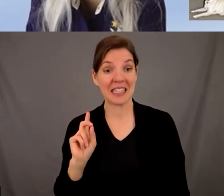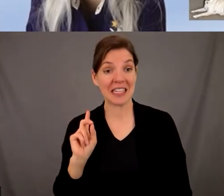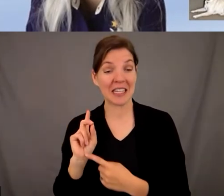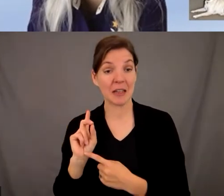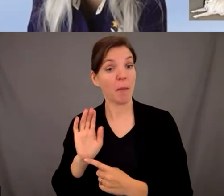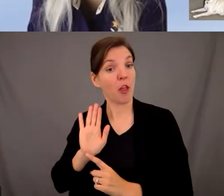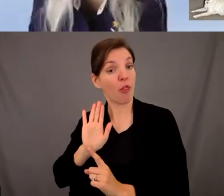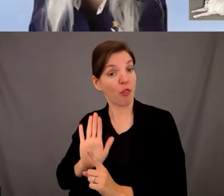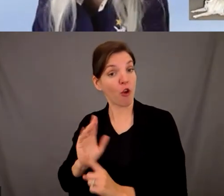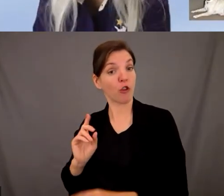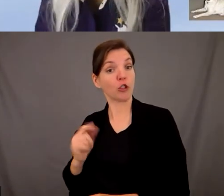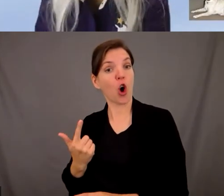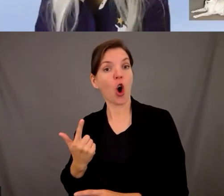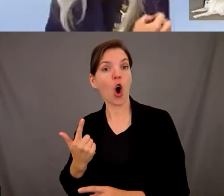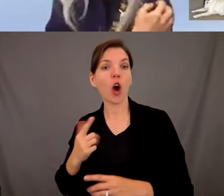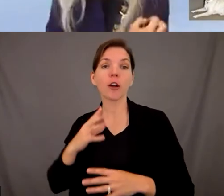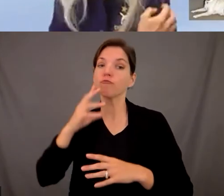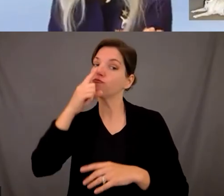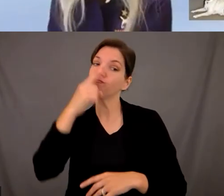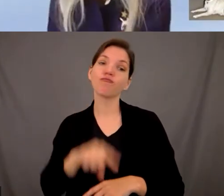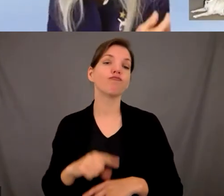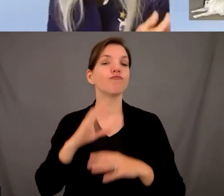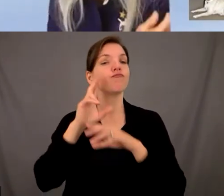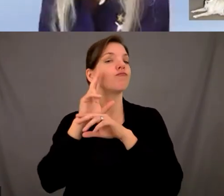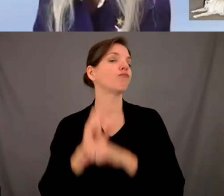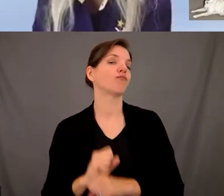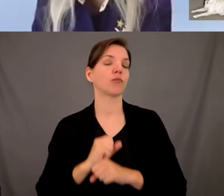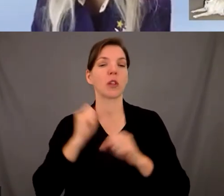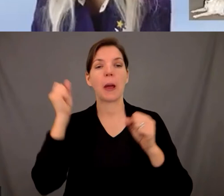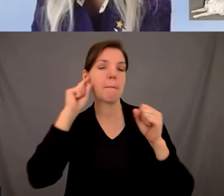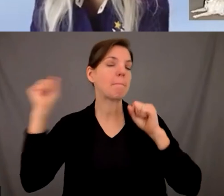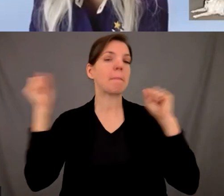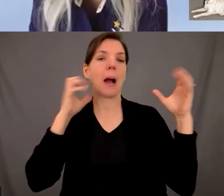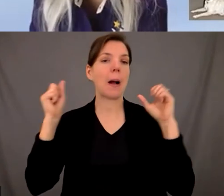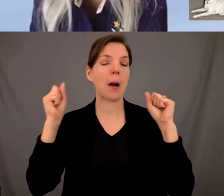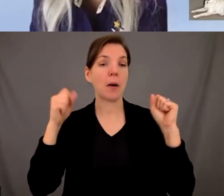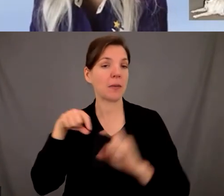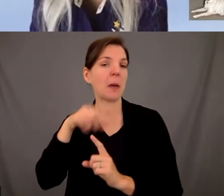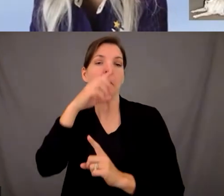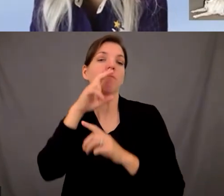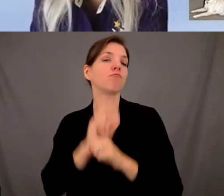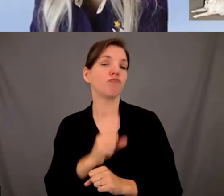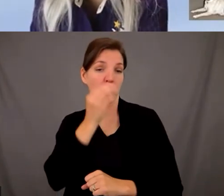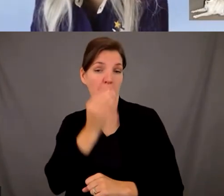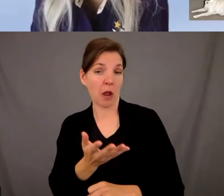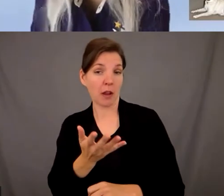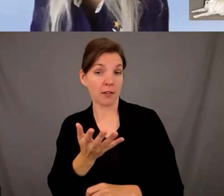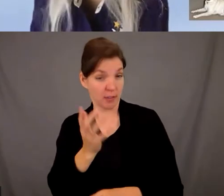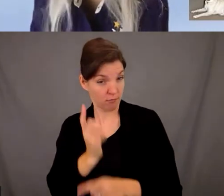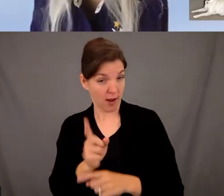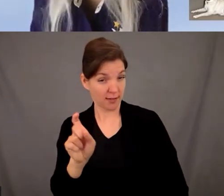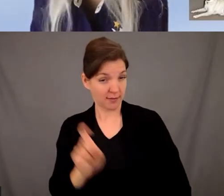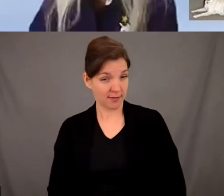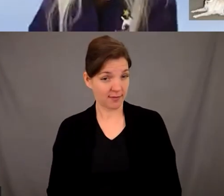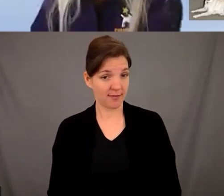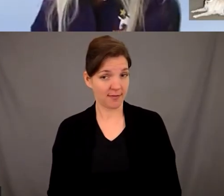those loud noises and those reactions but um if if you have any thoughts on that that would be great do you know that's a